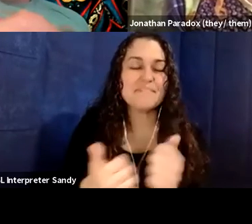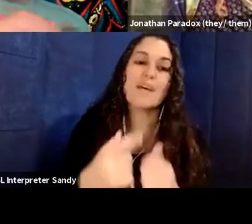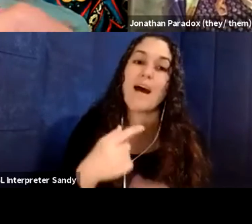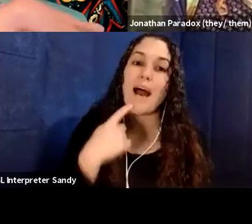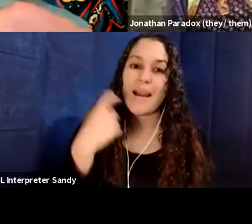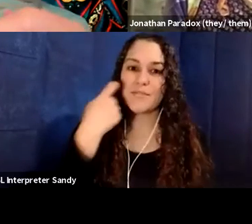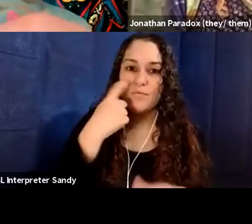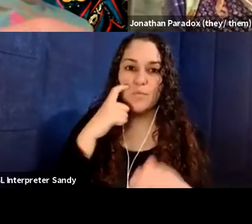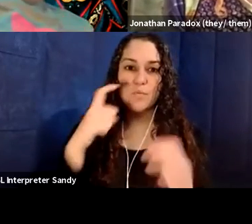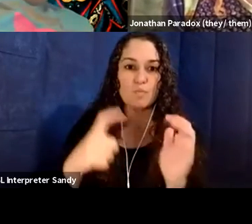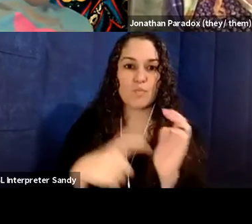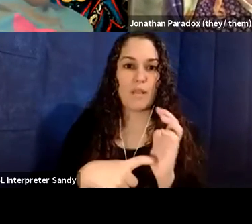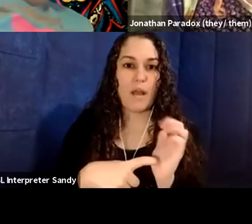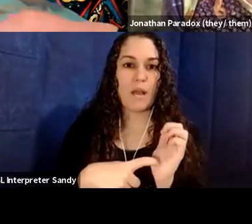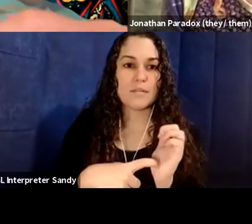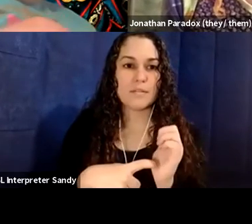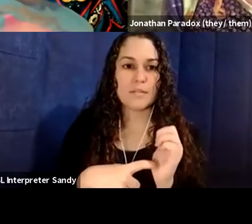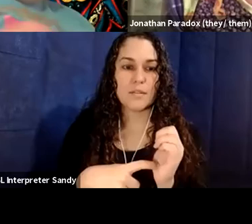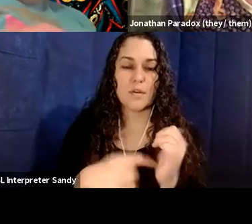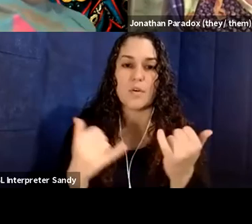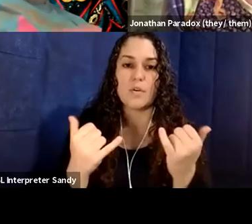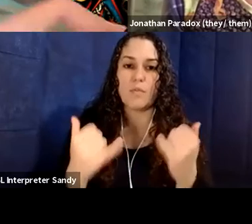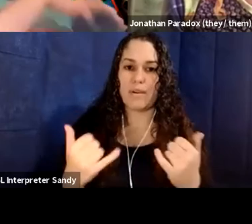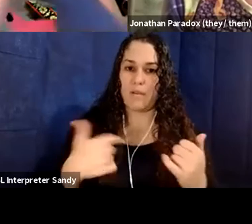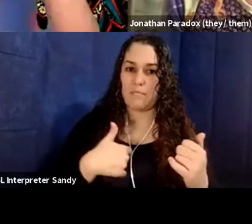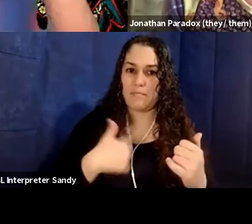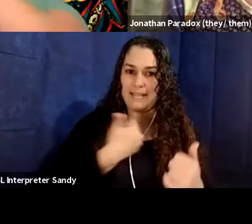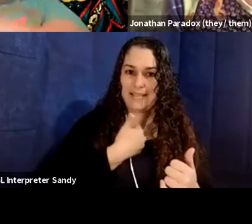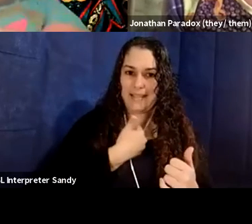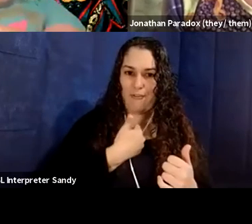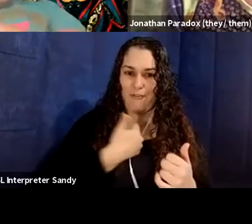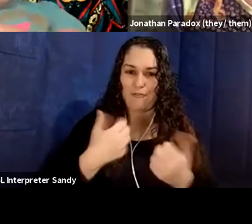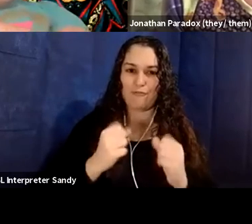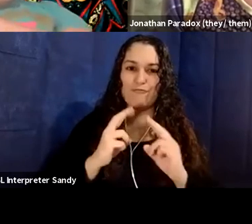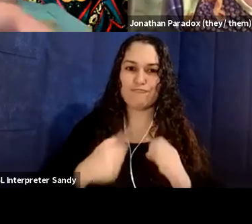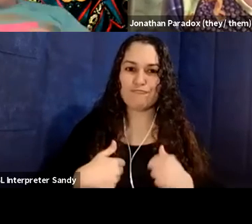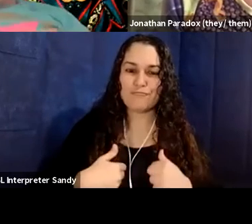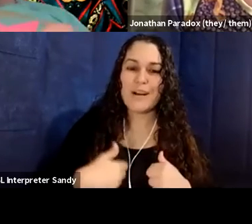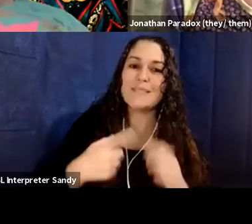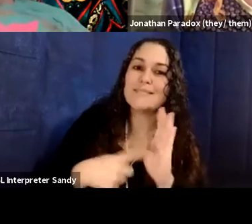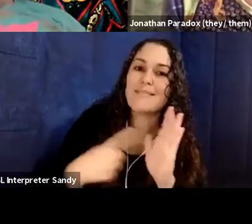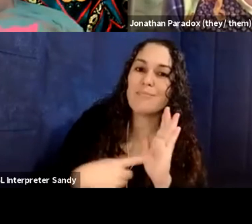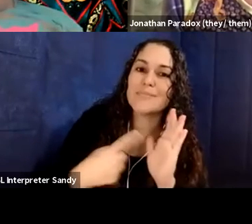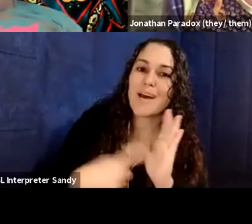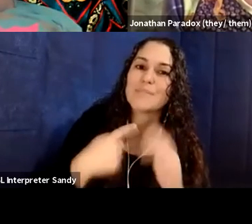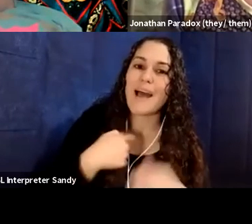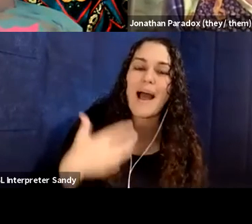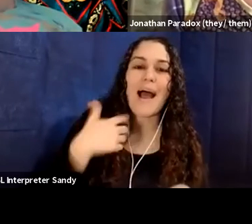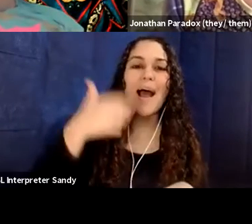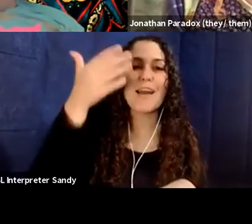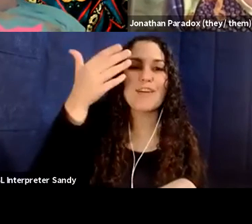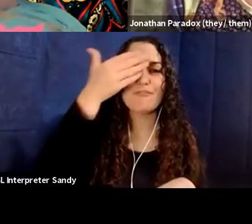realizing this is like, this is something I'm working on in my own practice. I often will forget to add the visual